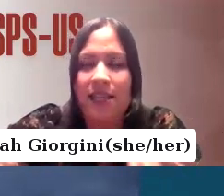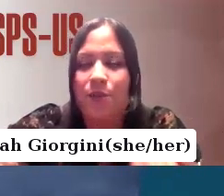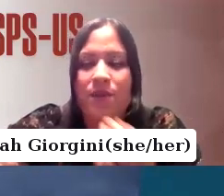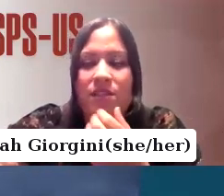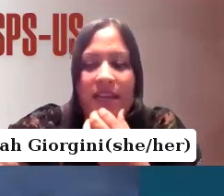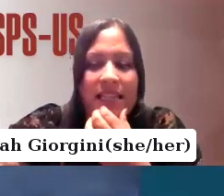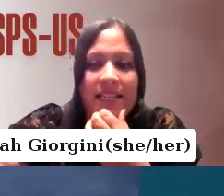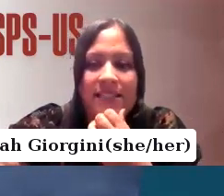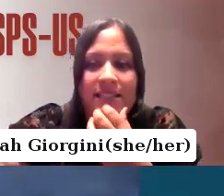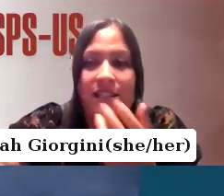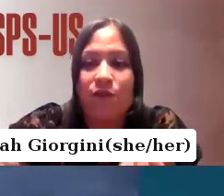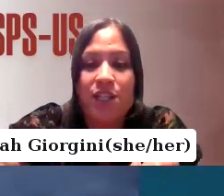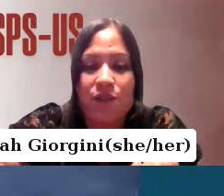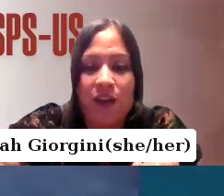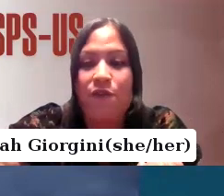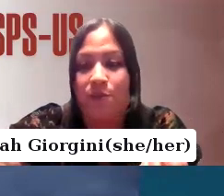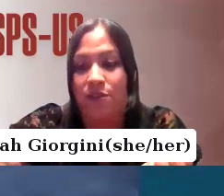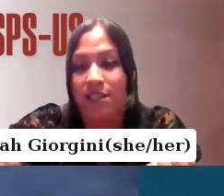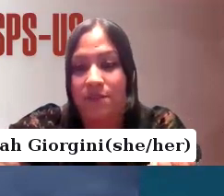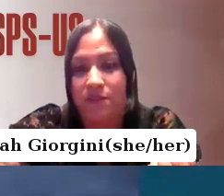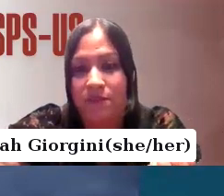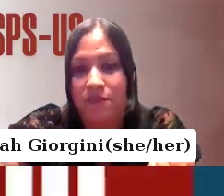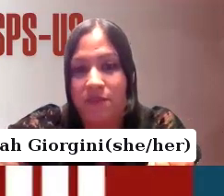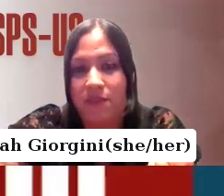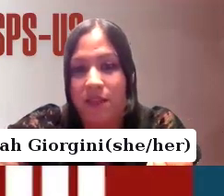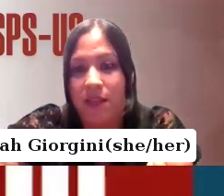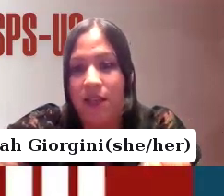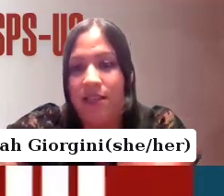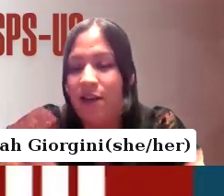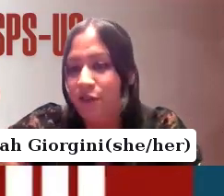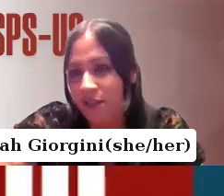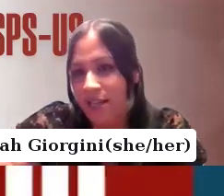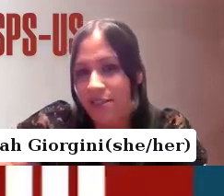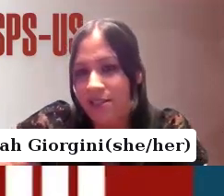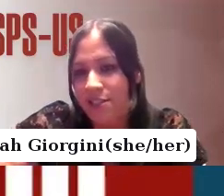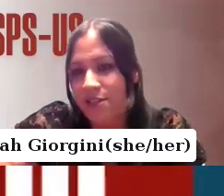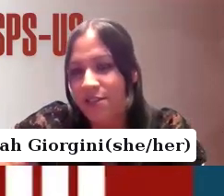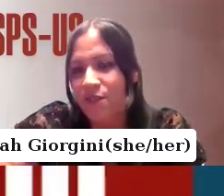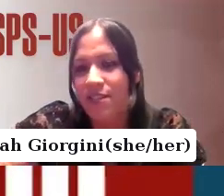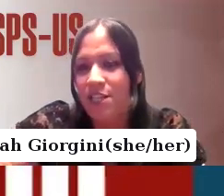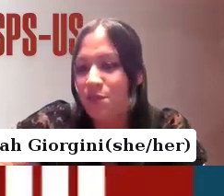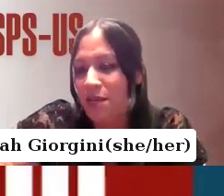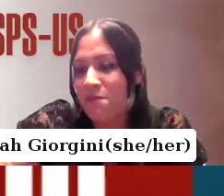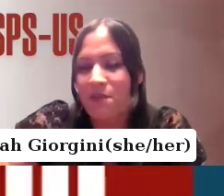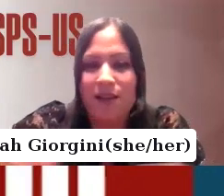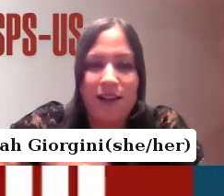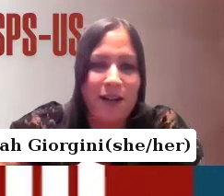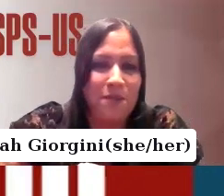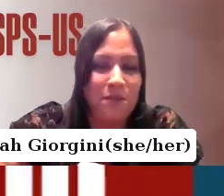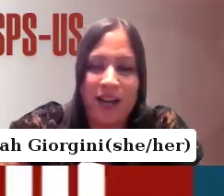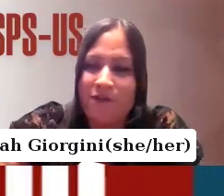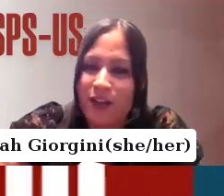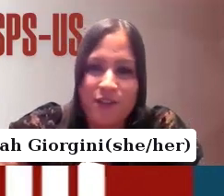and that the promise of healing is is in reach for everybody now if you'd like to continue this conversation with me